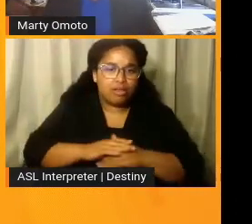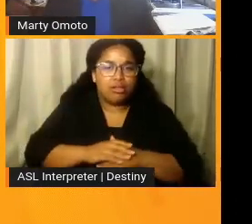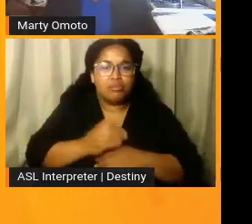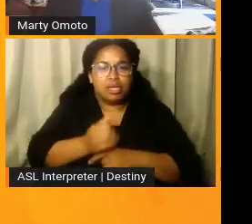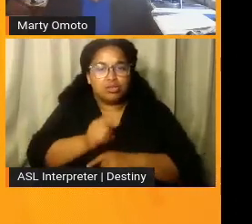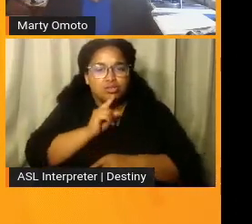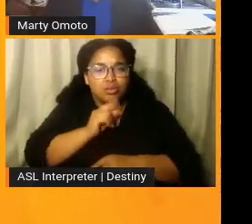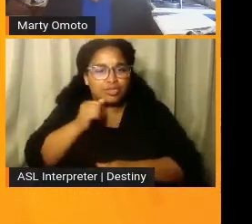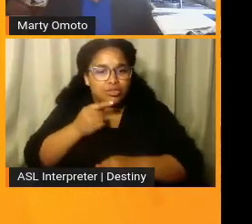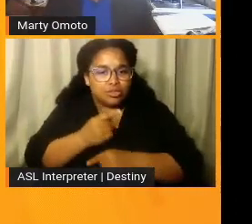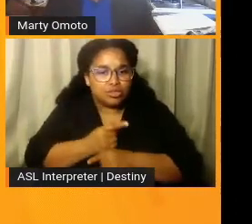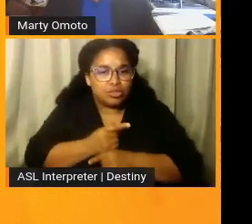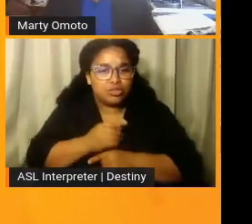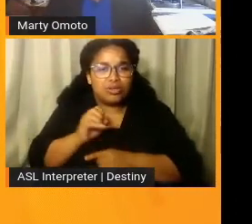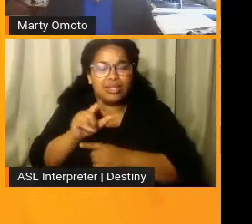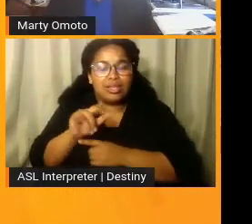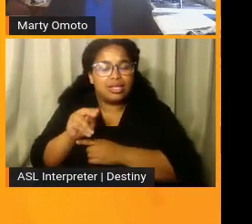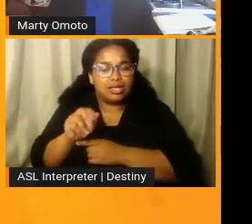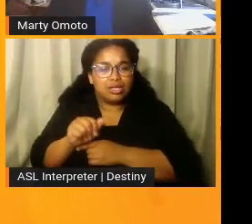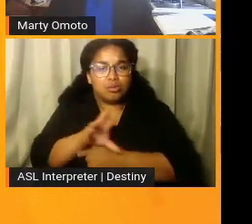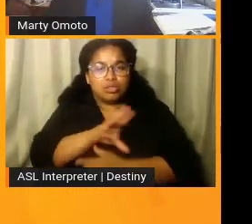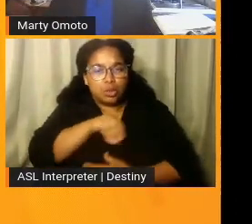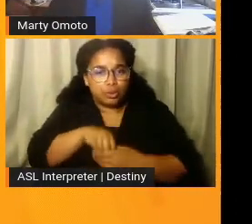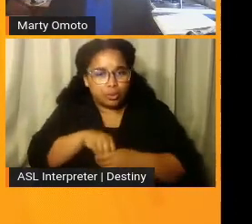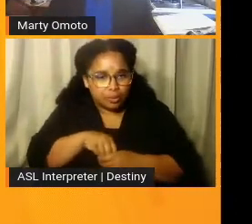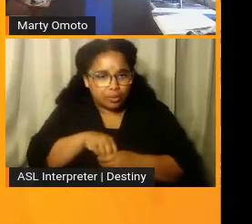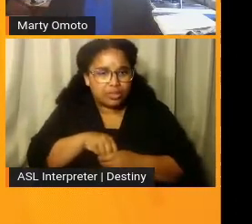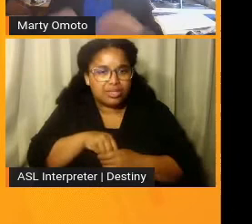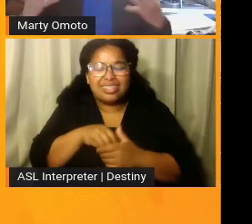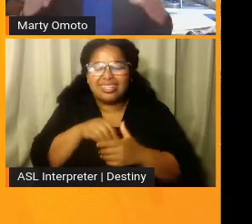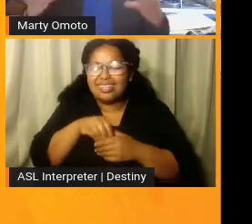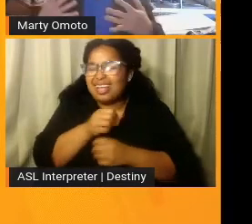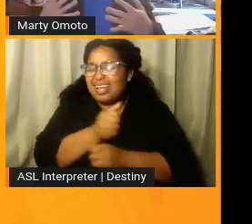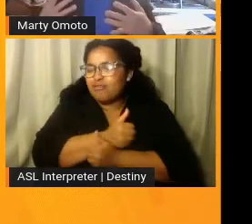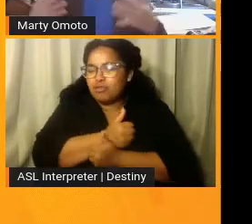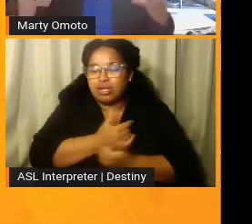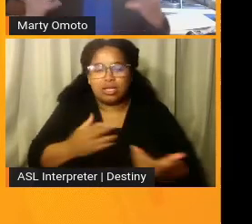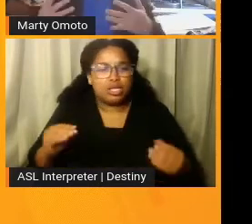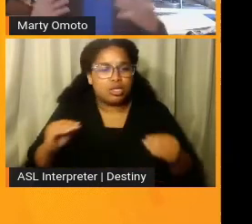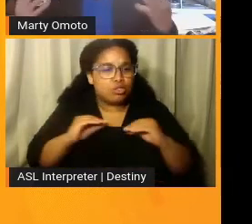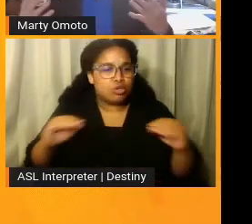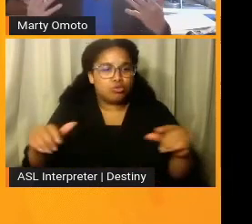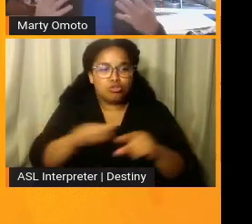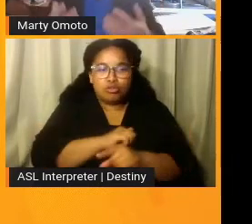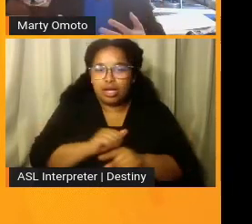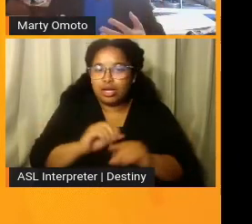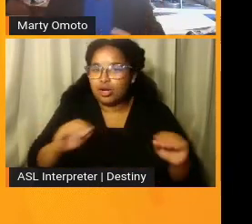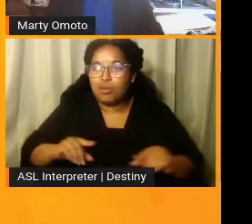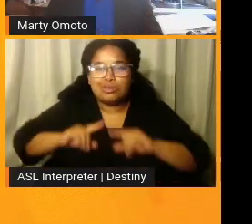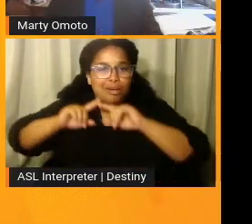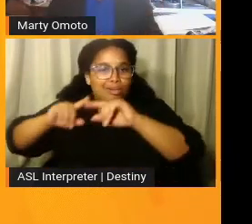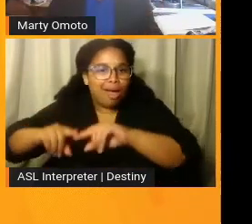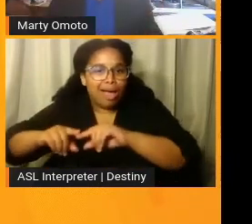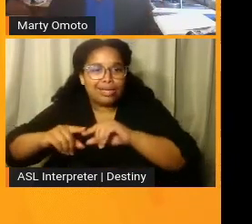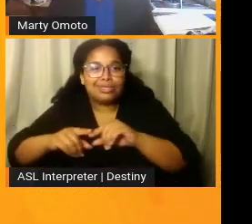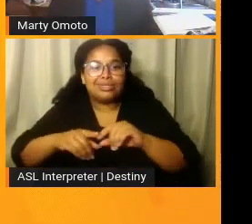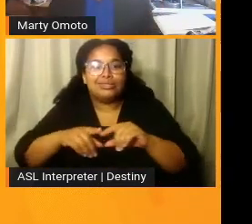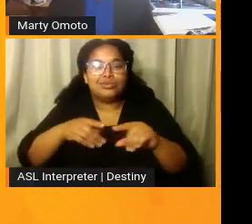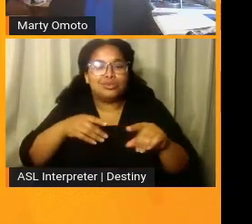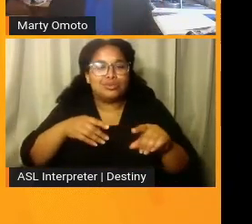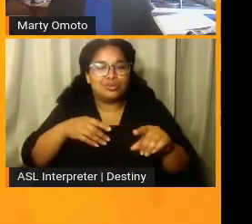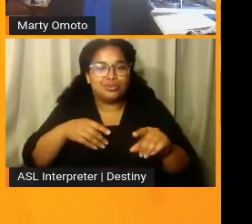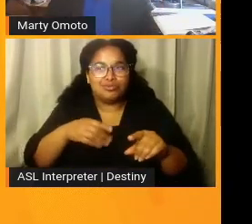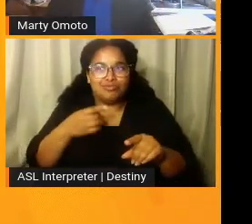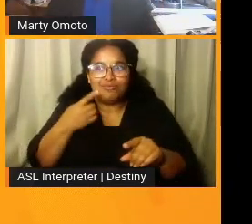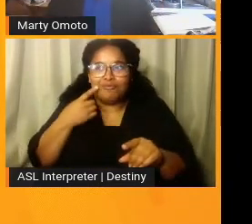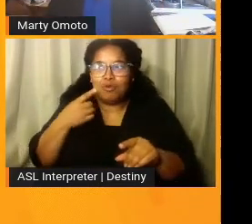sure my sister, Elena, was always included in everything. They had no training, nobody to rely on to, to do, to do that.